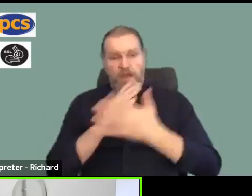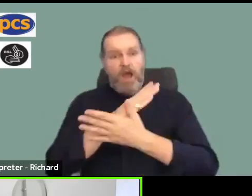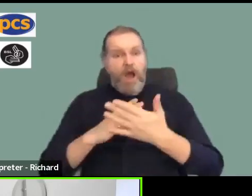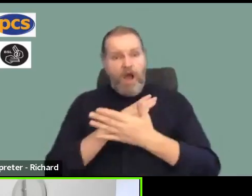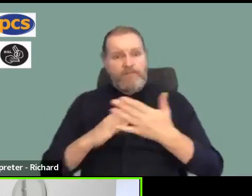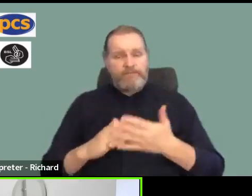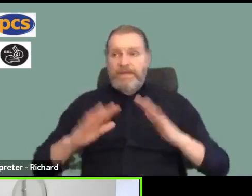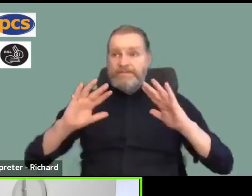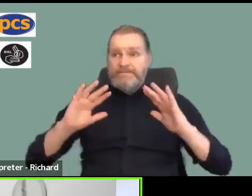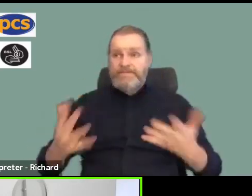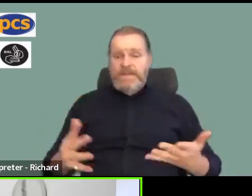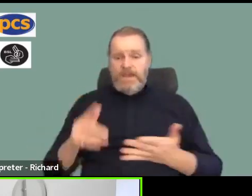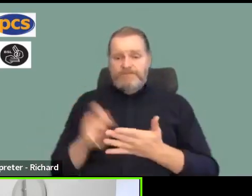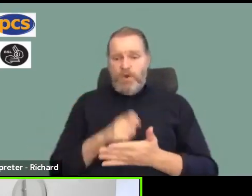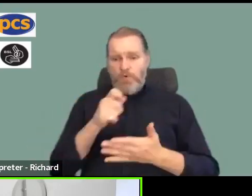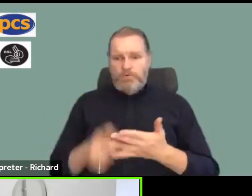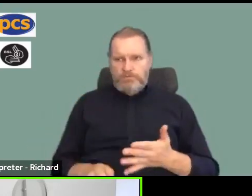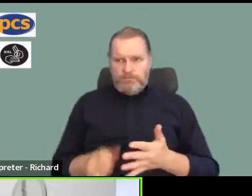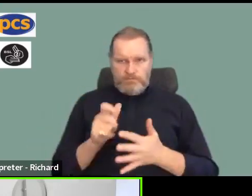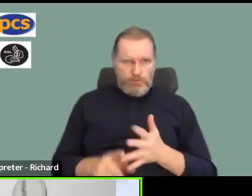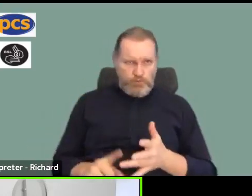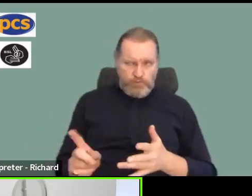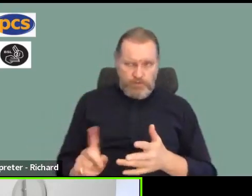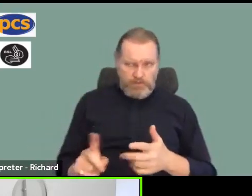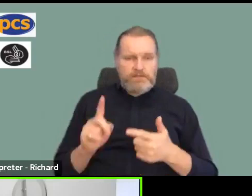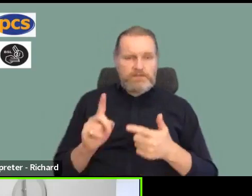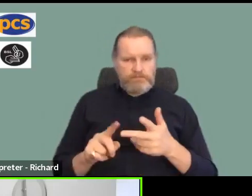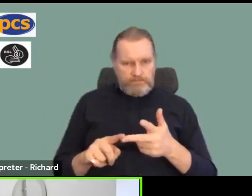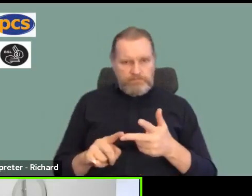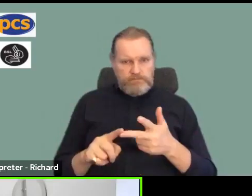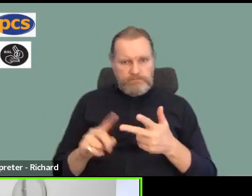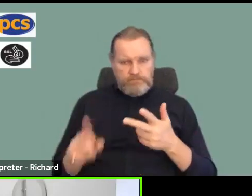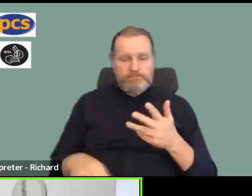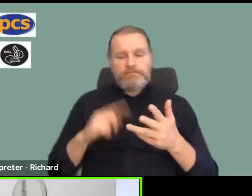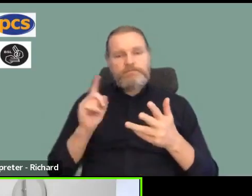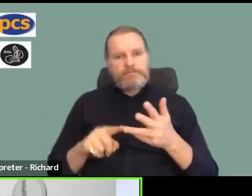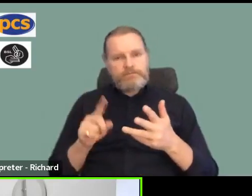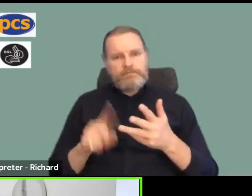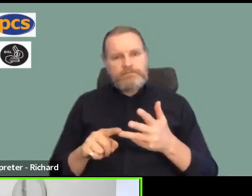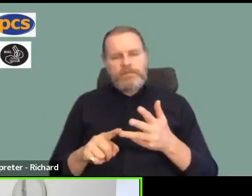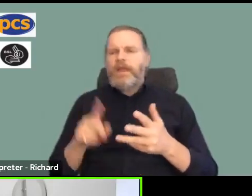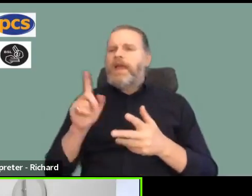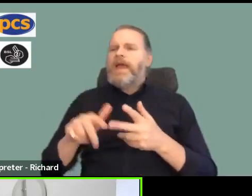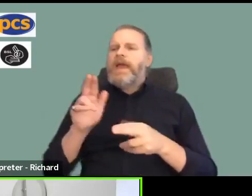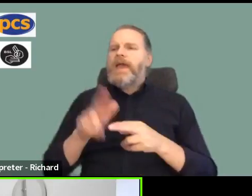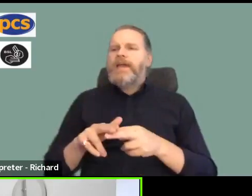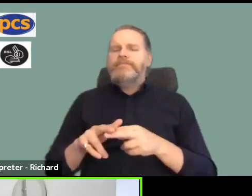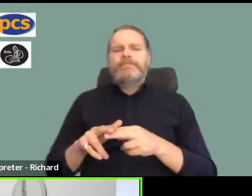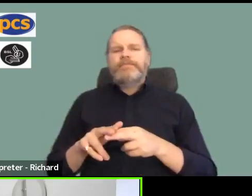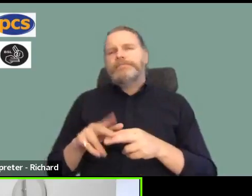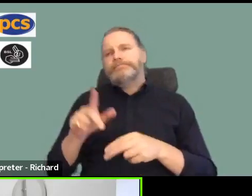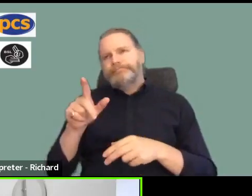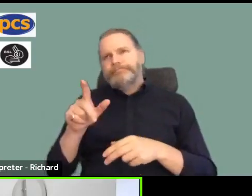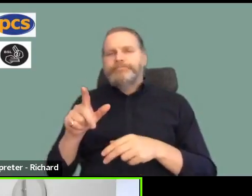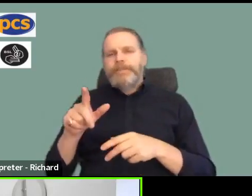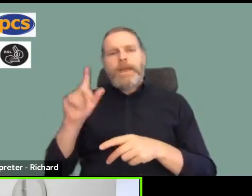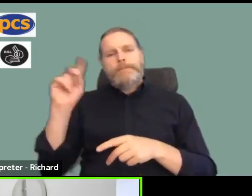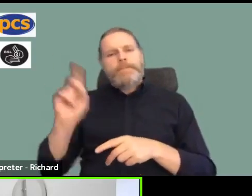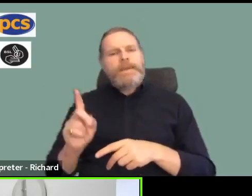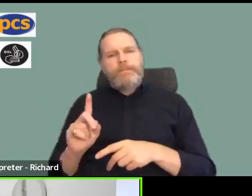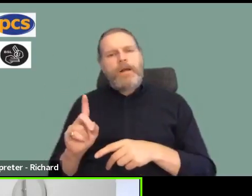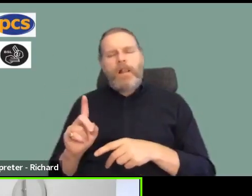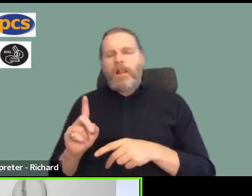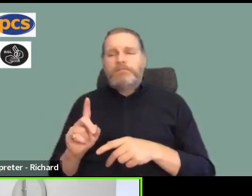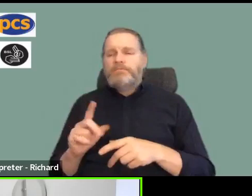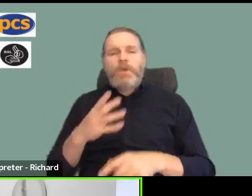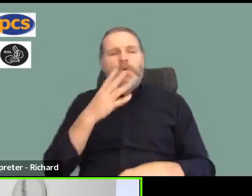Michael asks, what can be done for those members who are only using PCS as an insurance policy? They're impacting on the